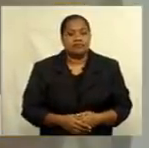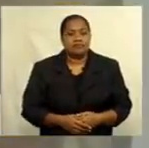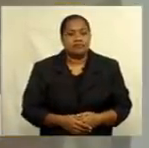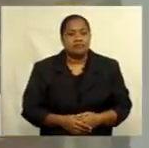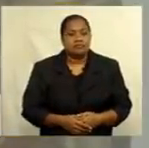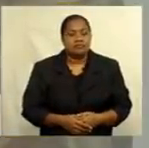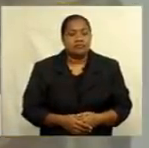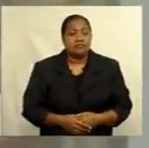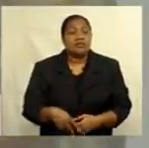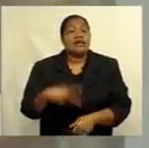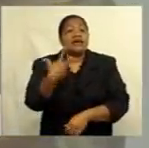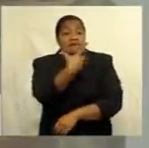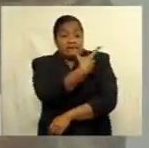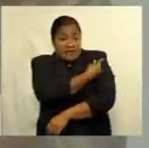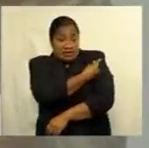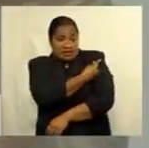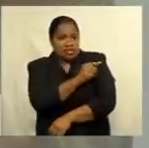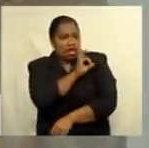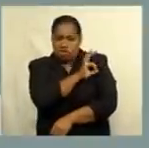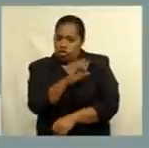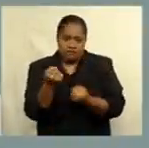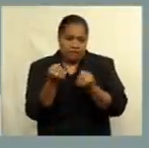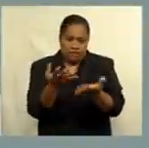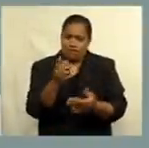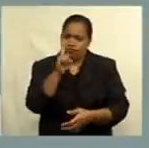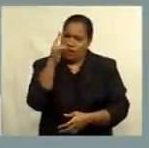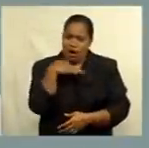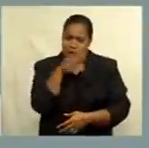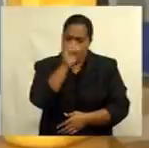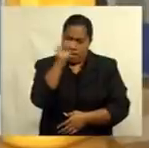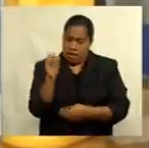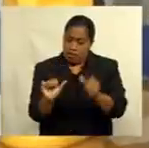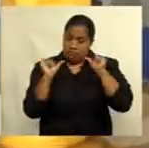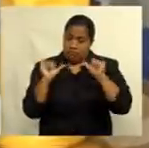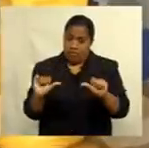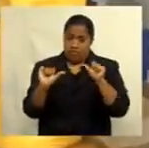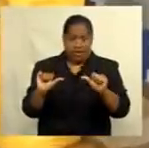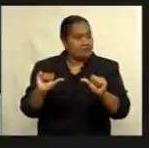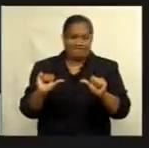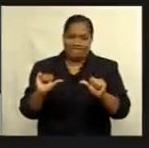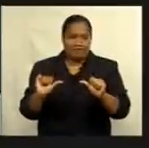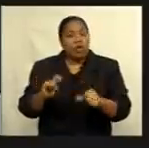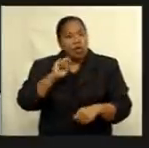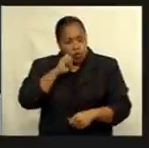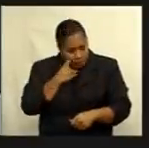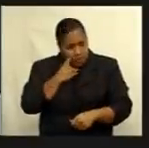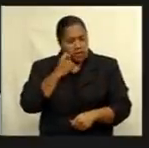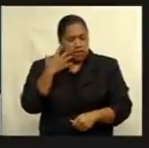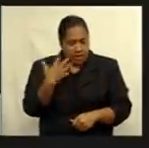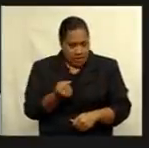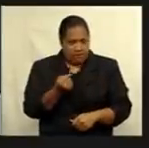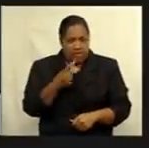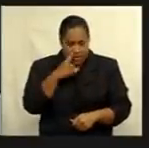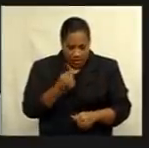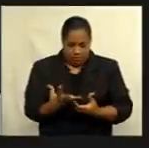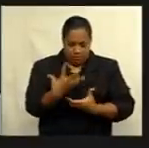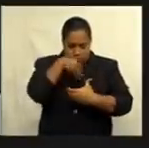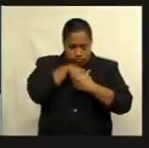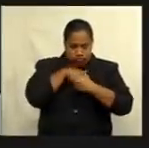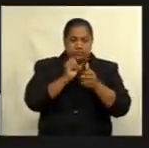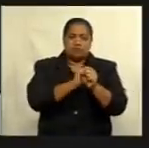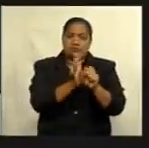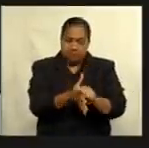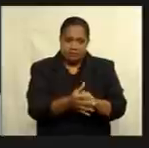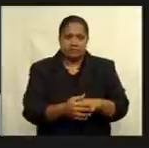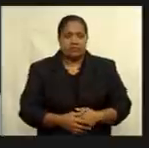Vaccines do not offer 100% protection and there will always be room for infection. If you are fully vaccinated, can you still get infected?